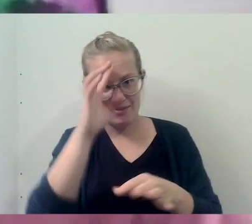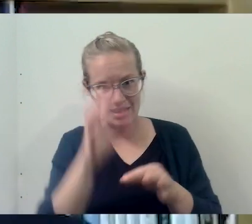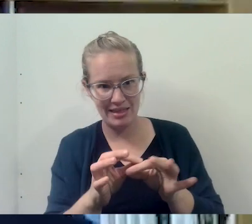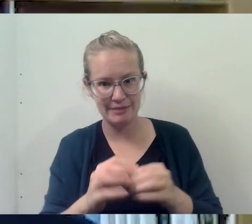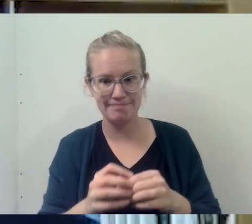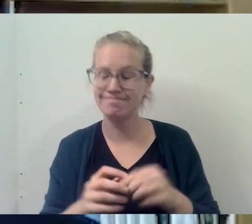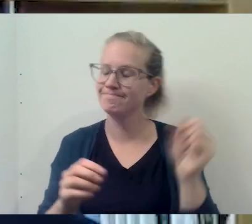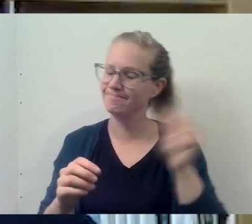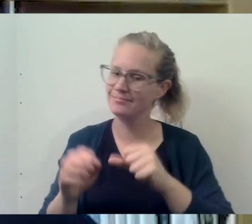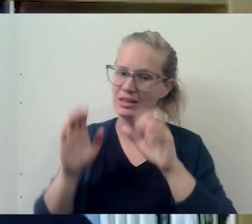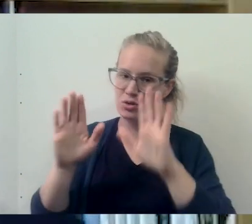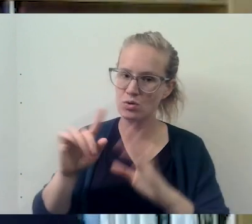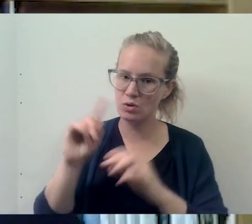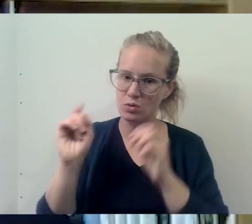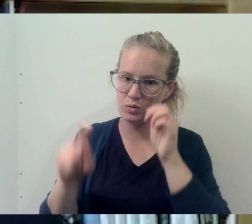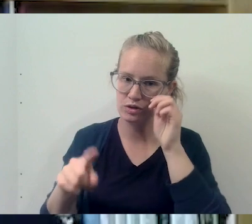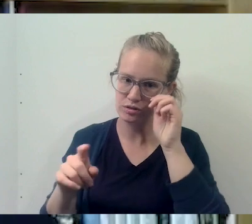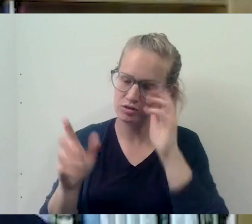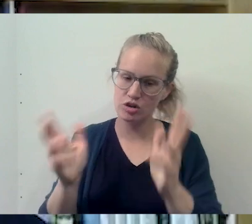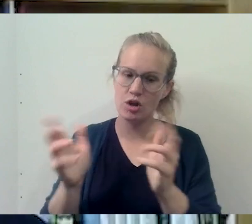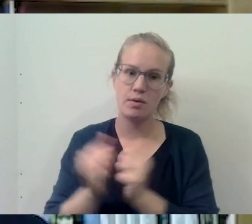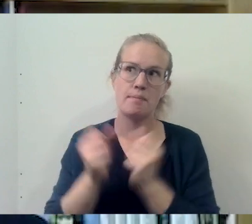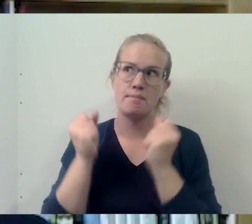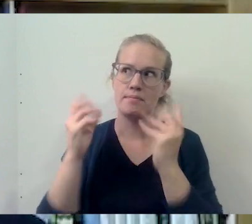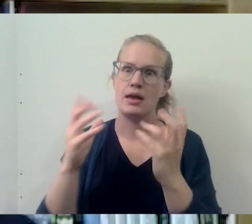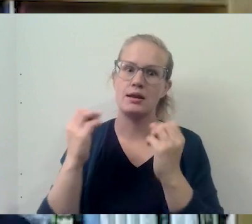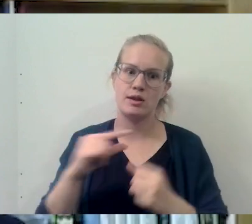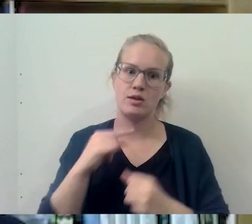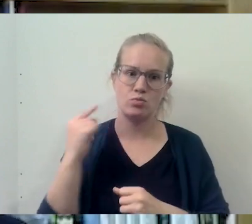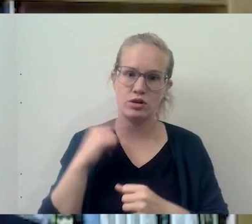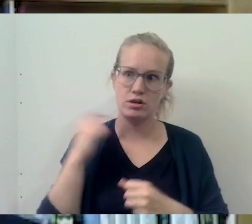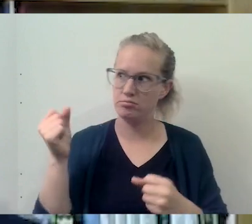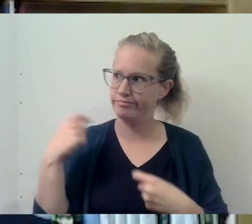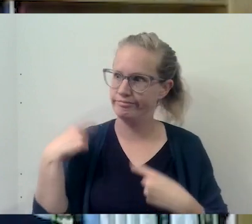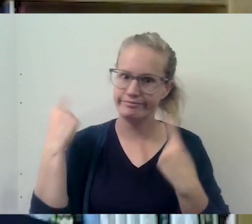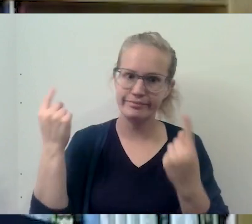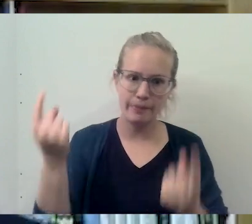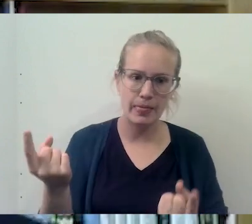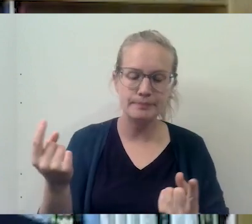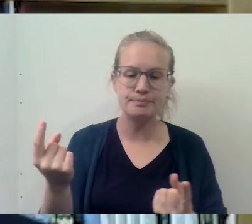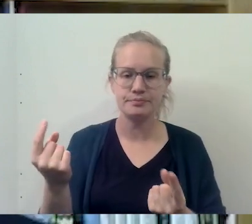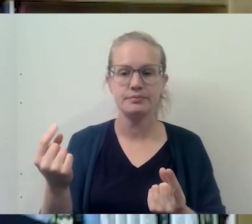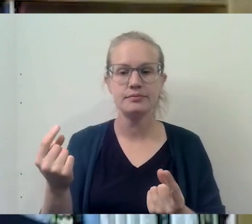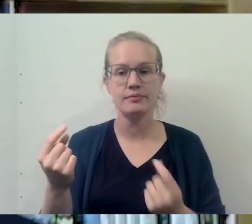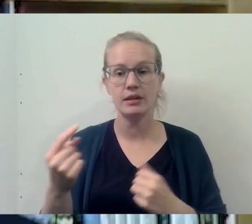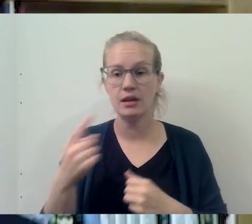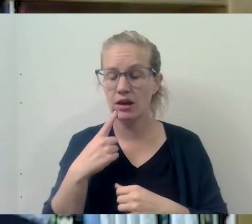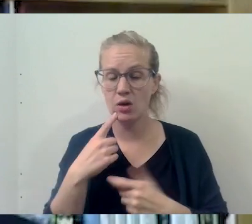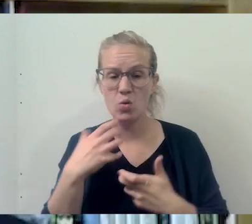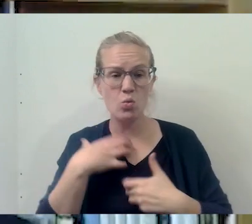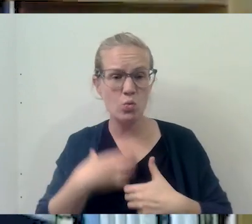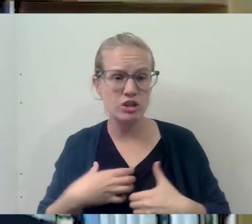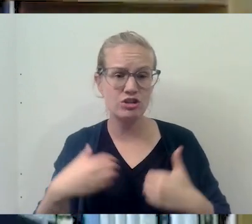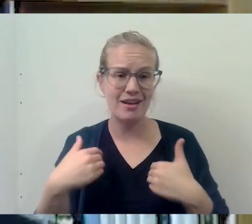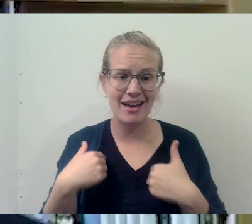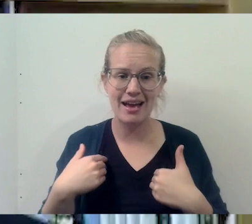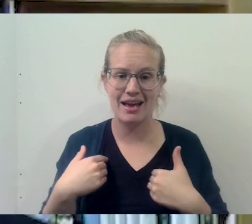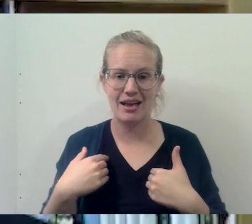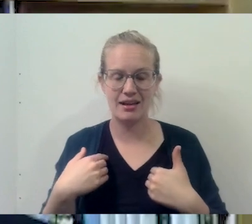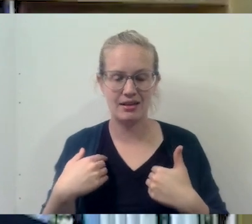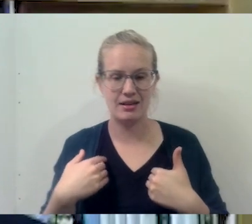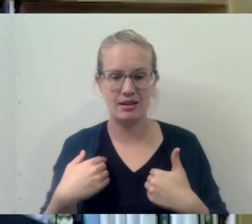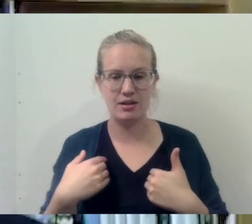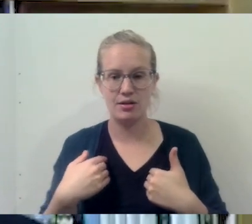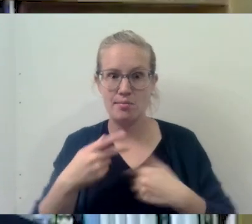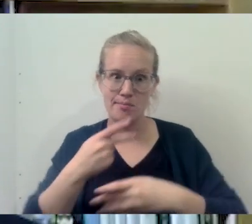Yeah, no, that's a great question. And I've, I've talked to so many clerics, uh, over the years who will say to me that they wish they got, you know, a,